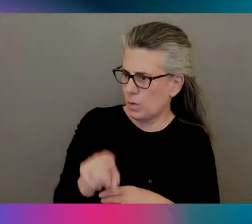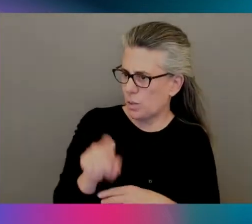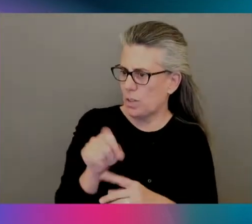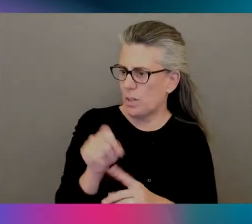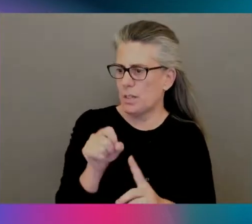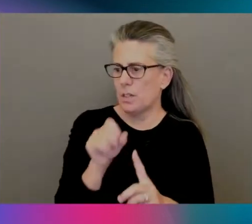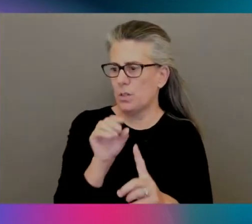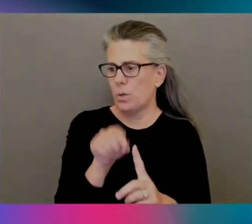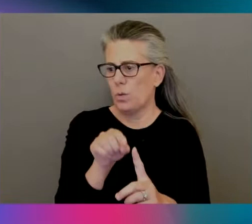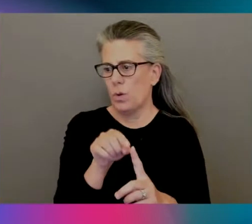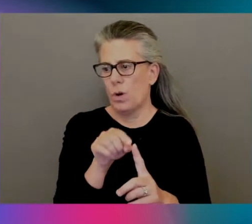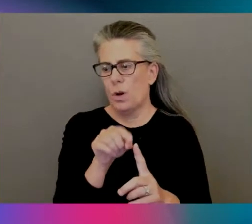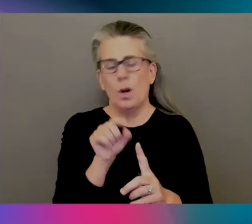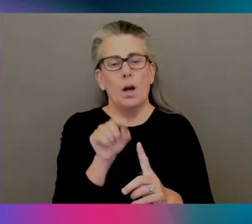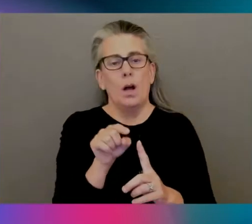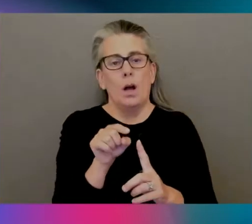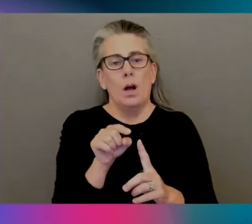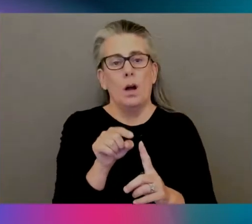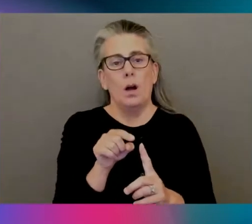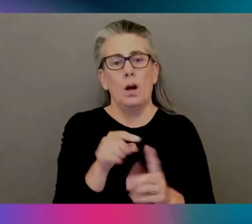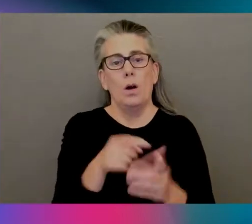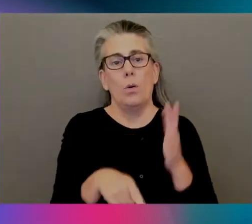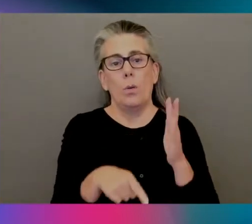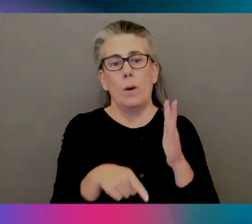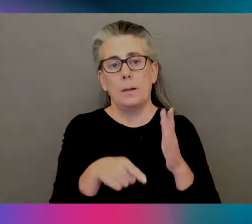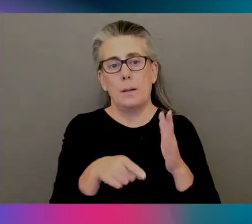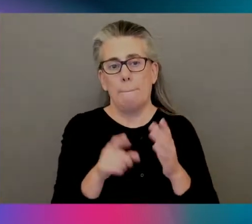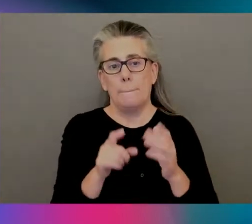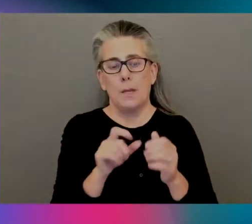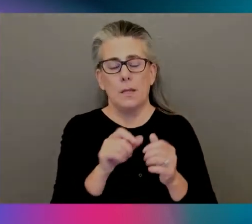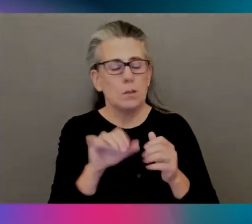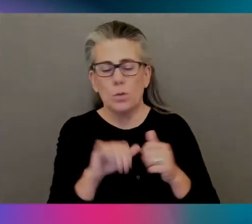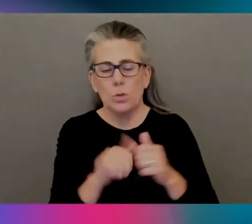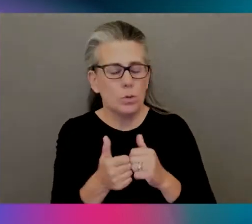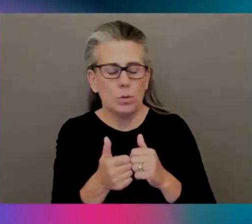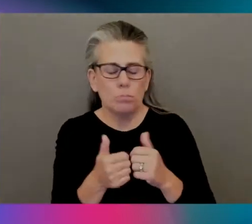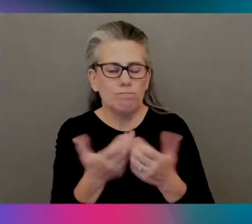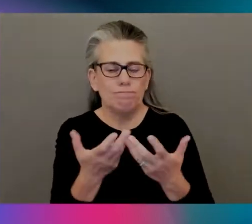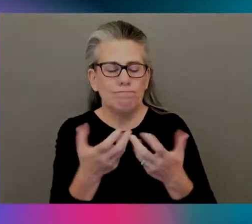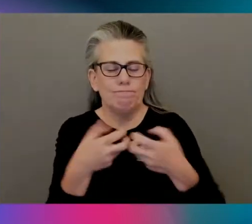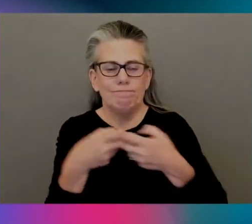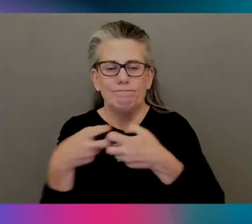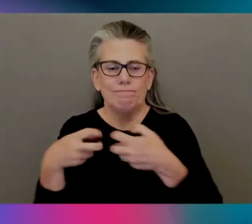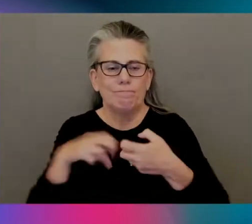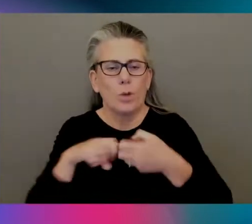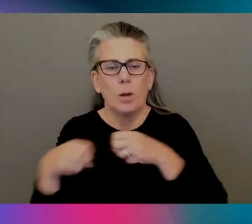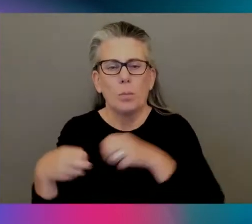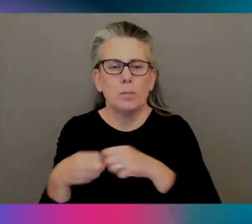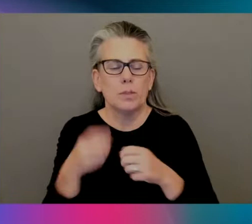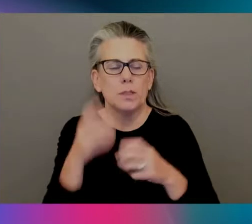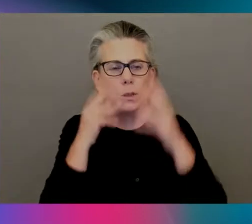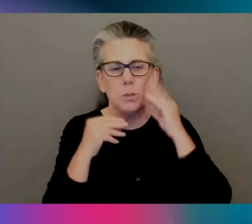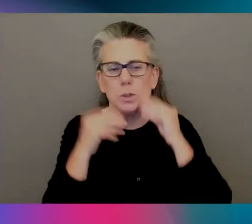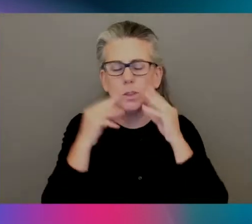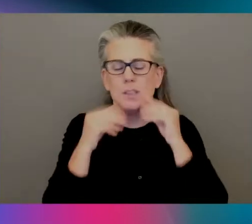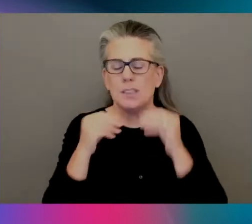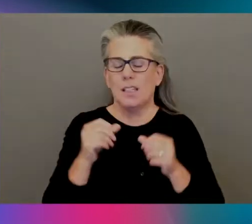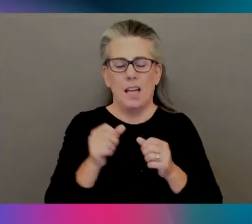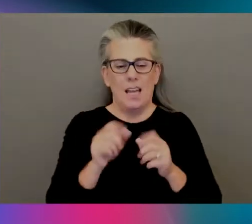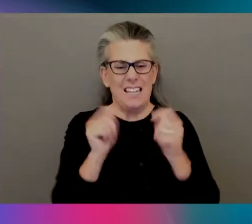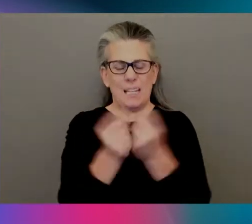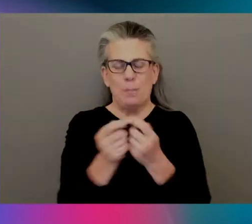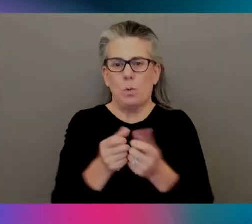ML engineers or teams that are now doing ML and maybe don't even have ML engineers yet, and how does